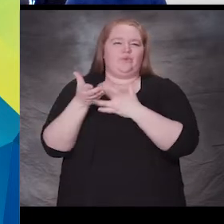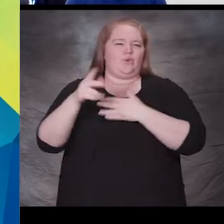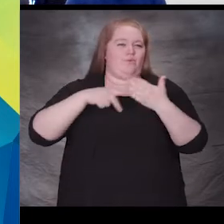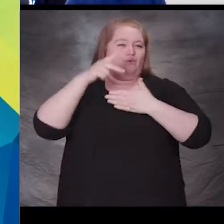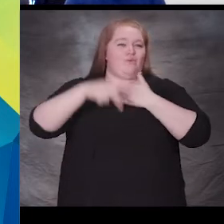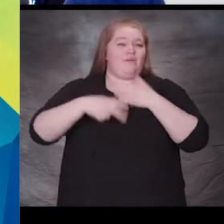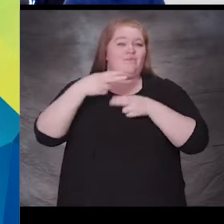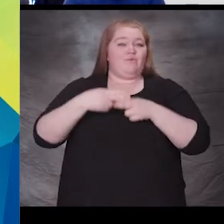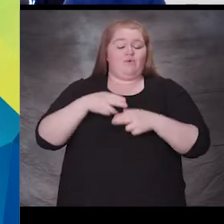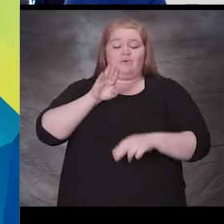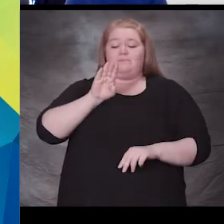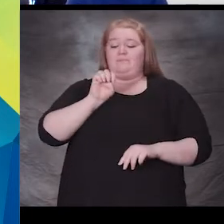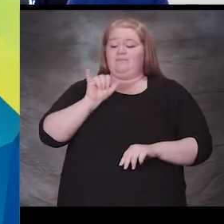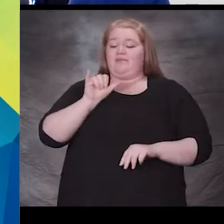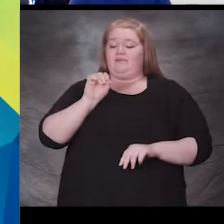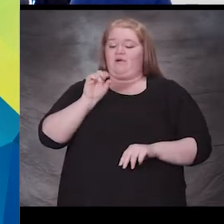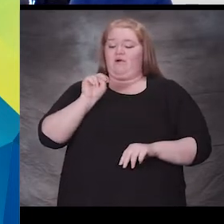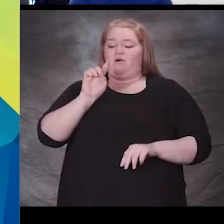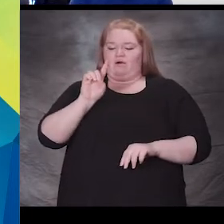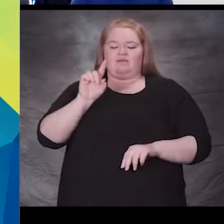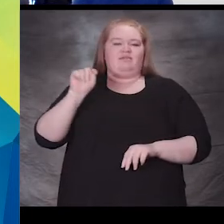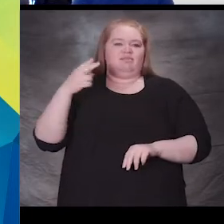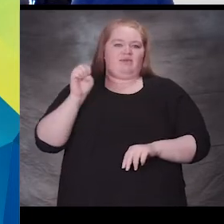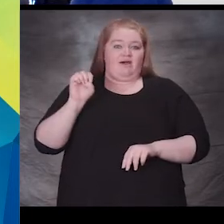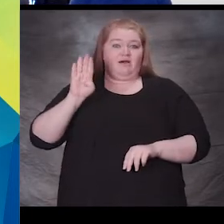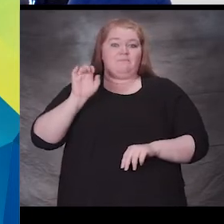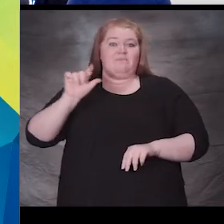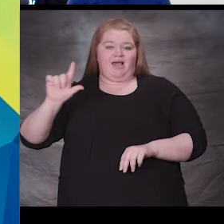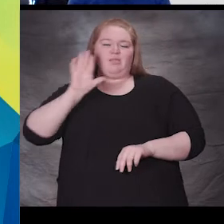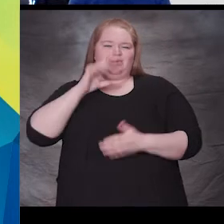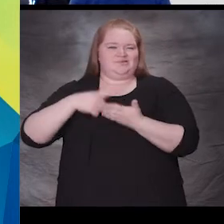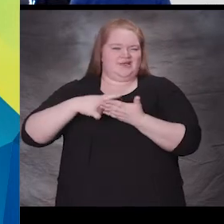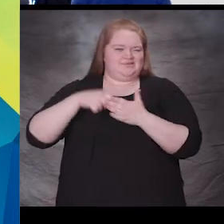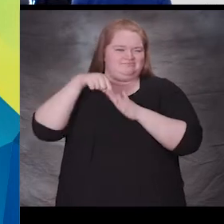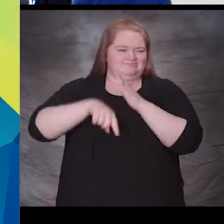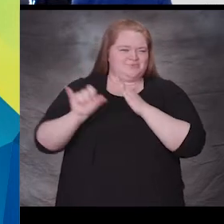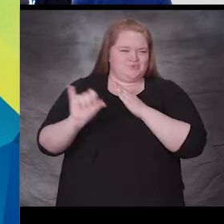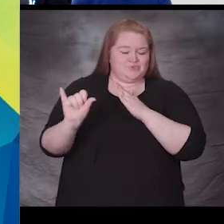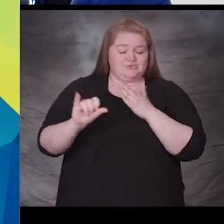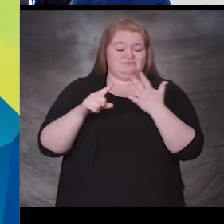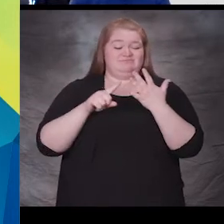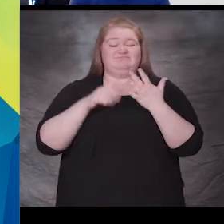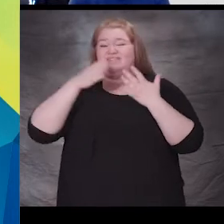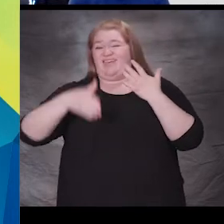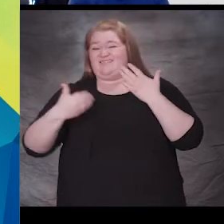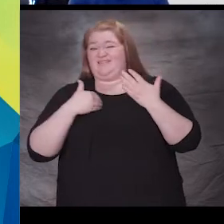we'll be discussing as well. And then we'll have some time for some questions at the end.